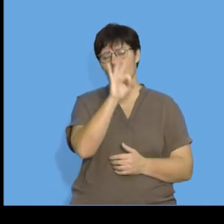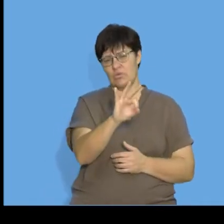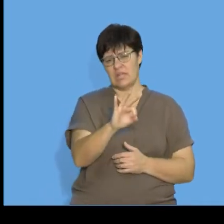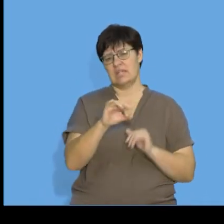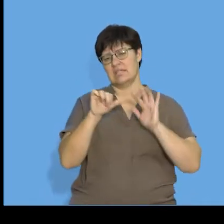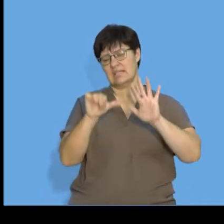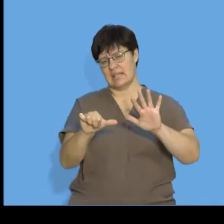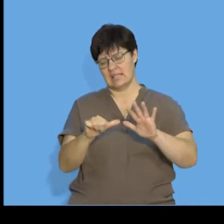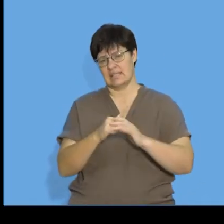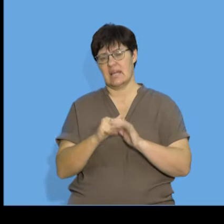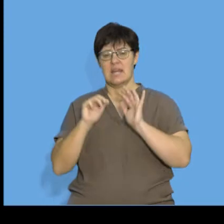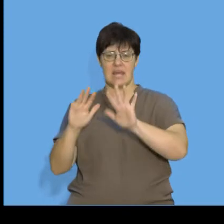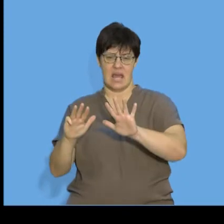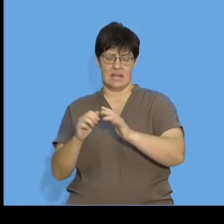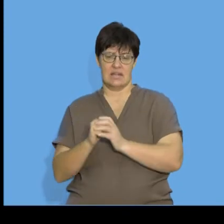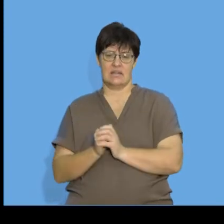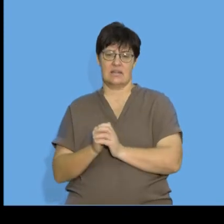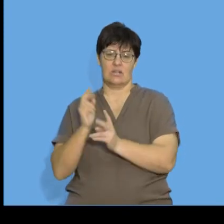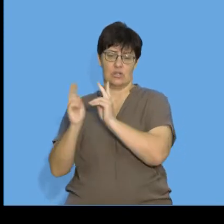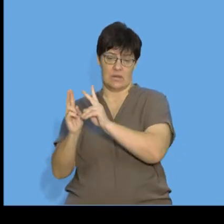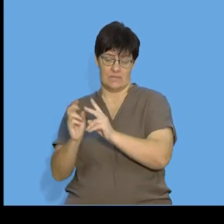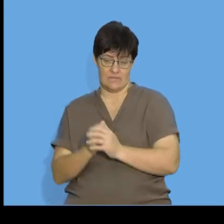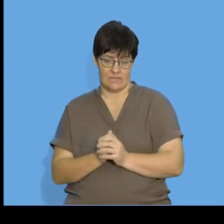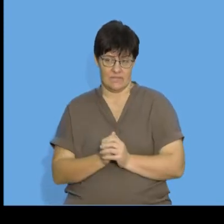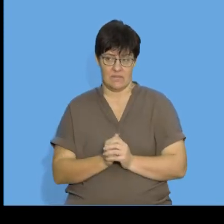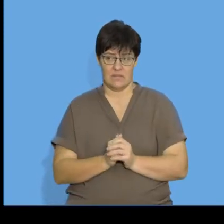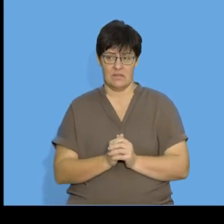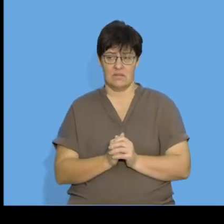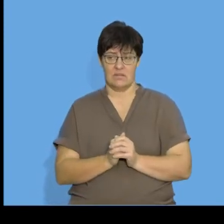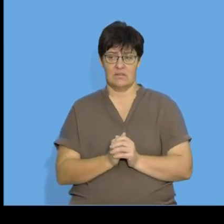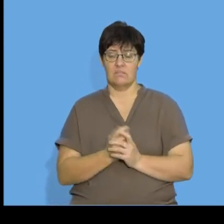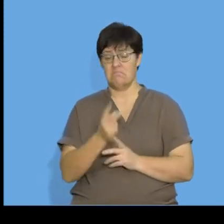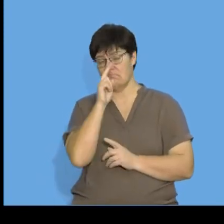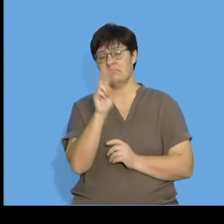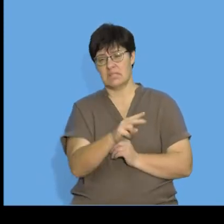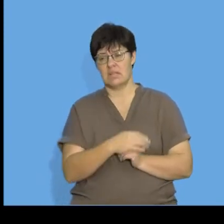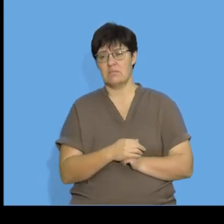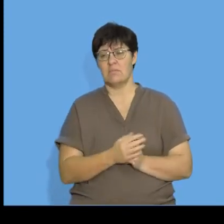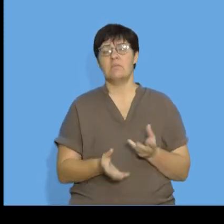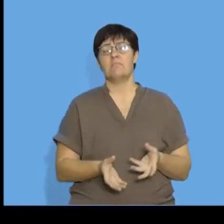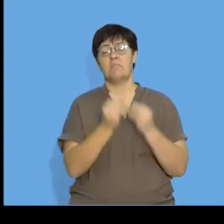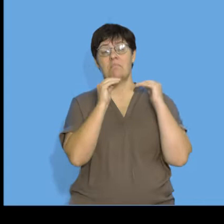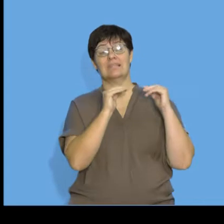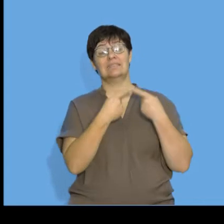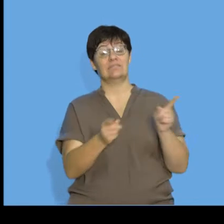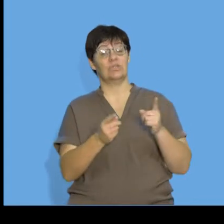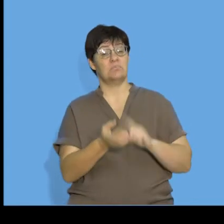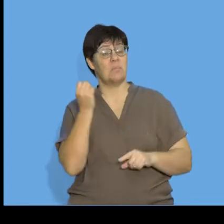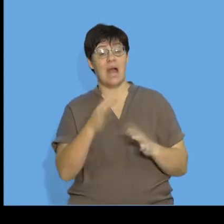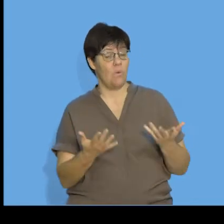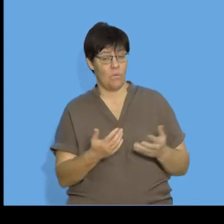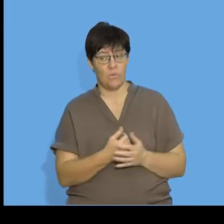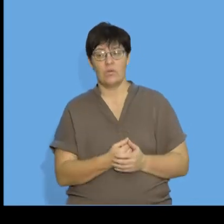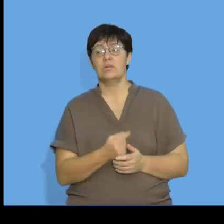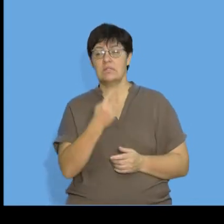3, 6, 9, 12, I can see that I could find the common difference by